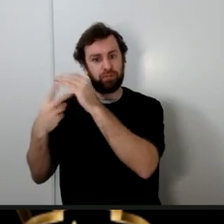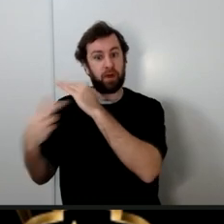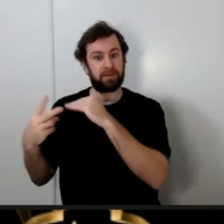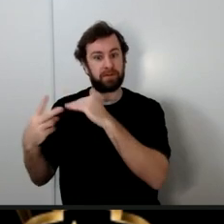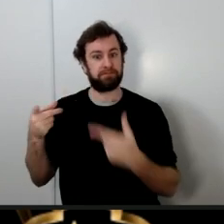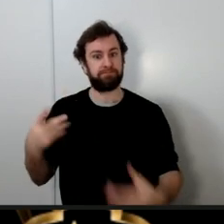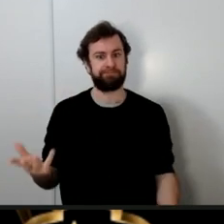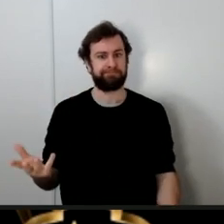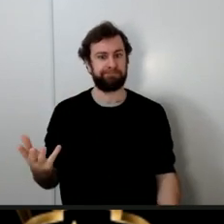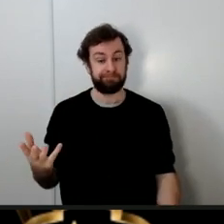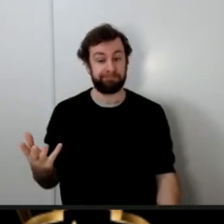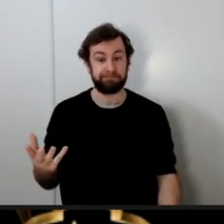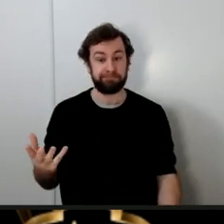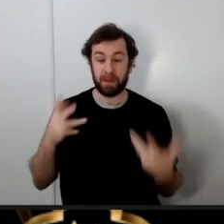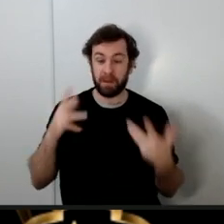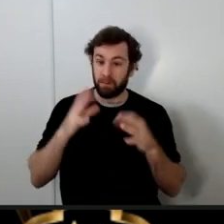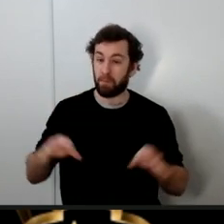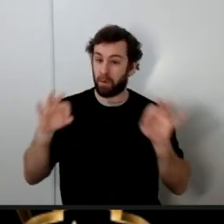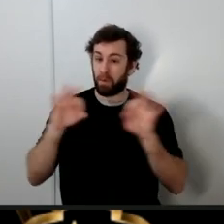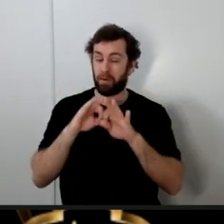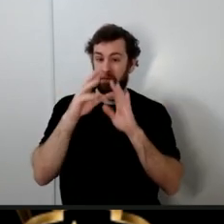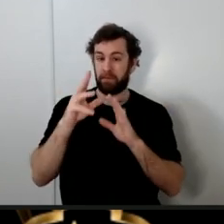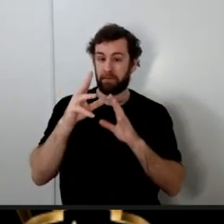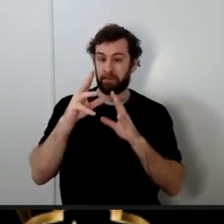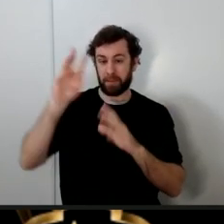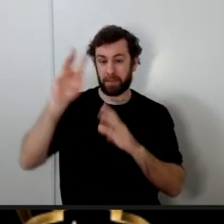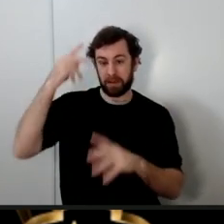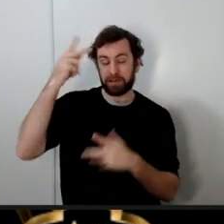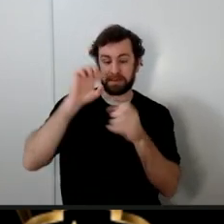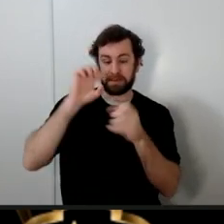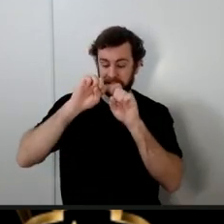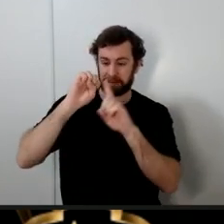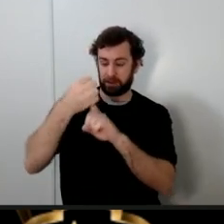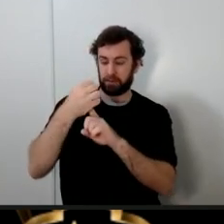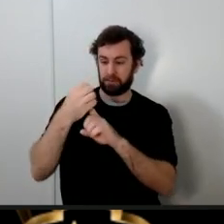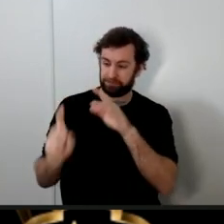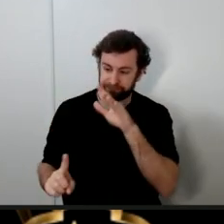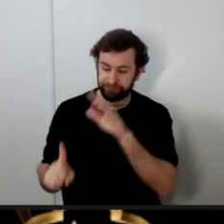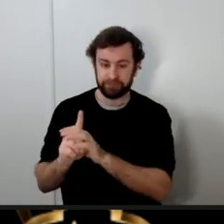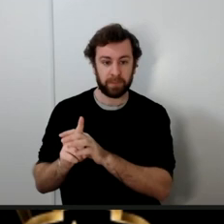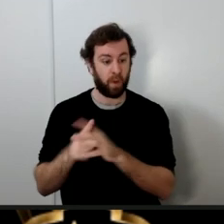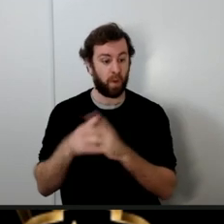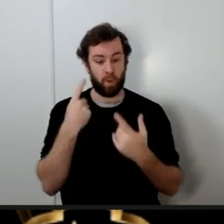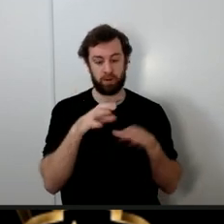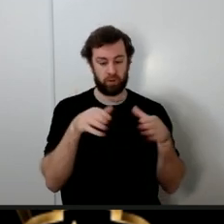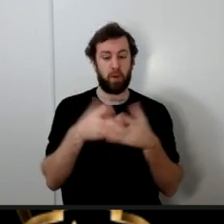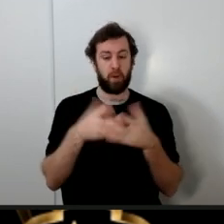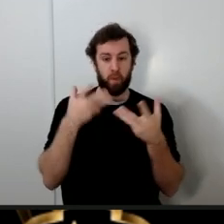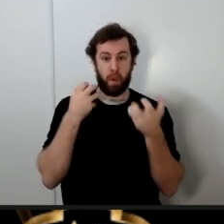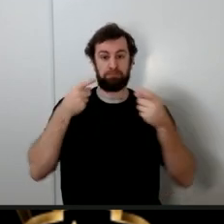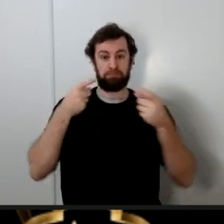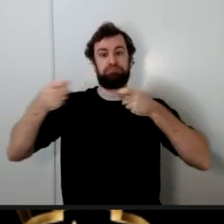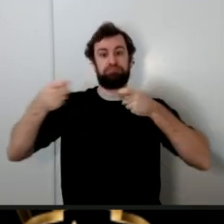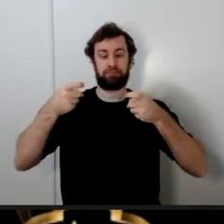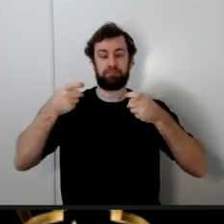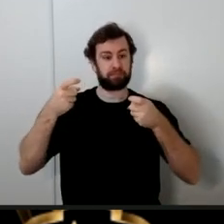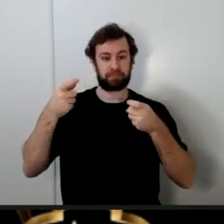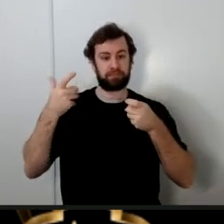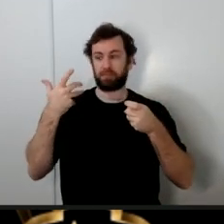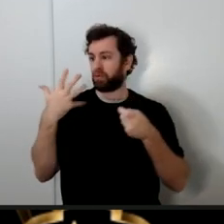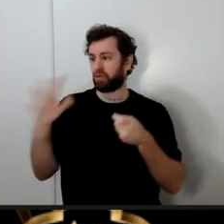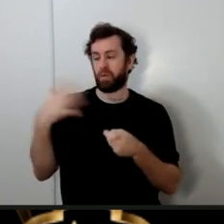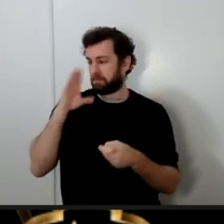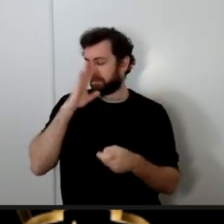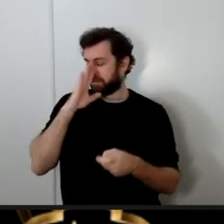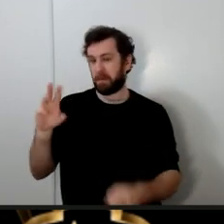important political situation arose after the prophet there was a group who wanted to rule they did not want Imam Ali to rule